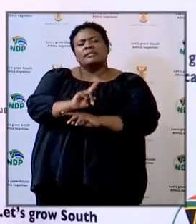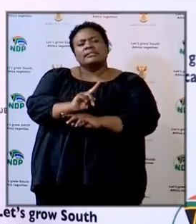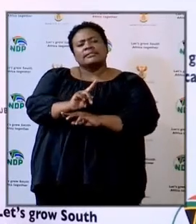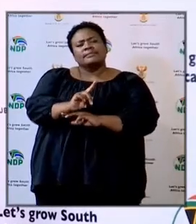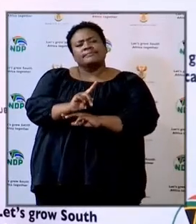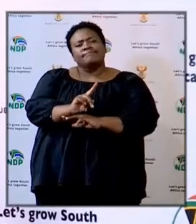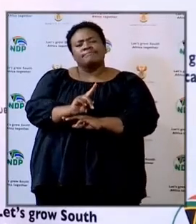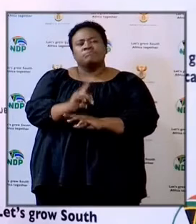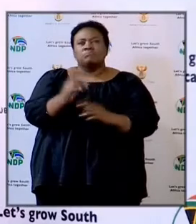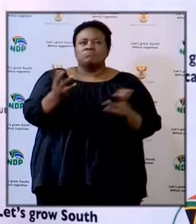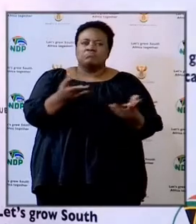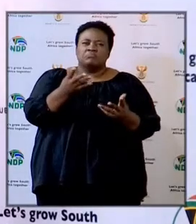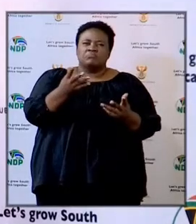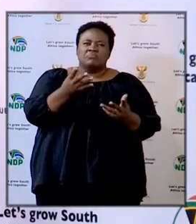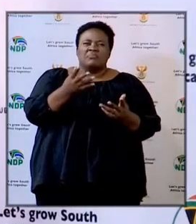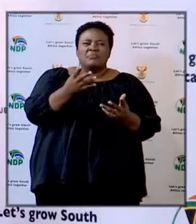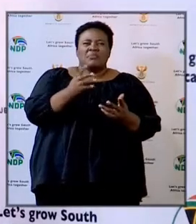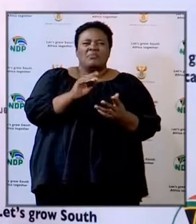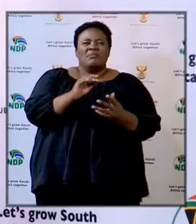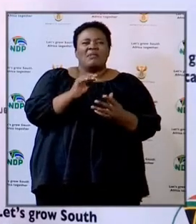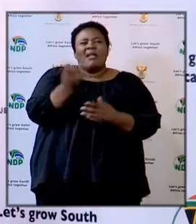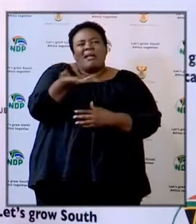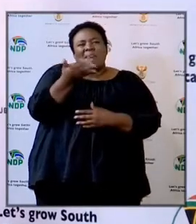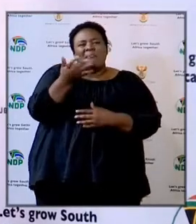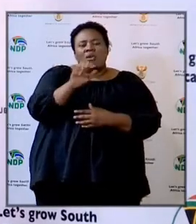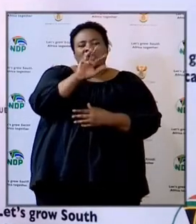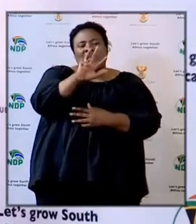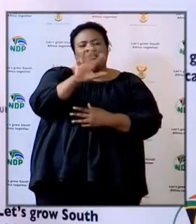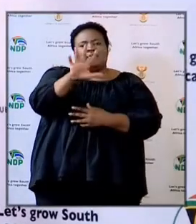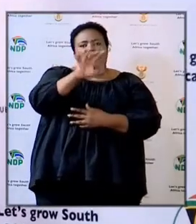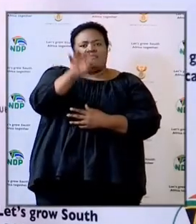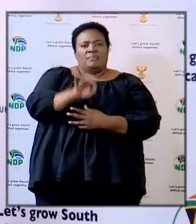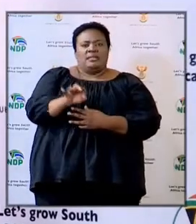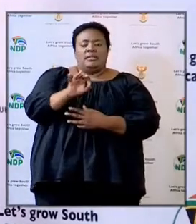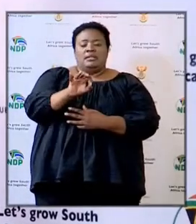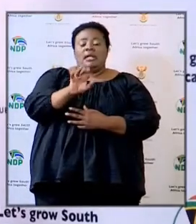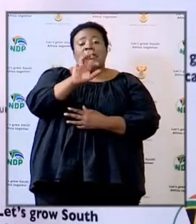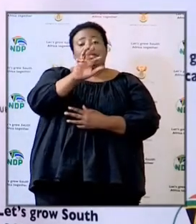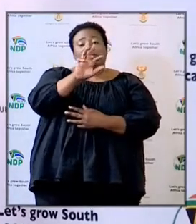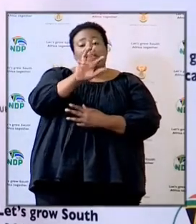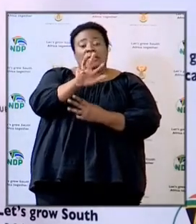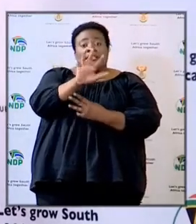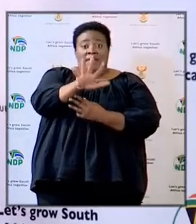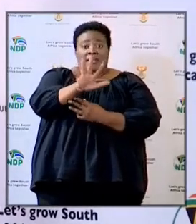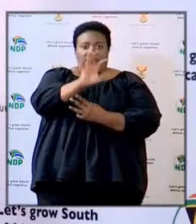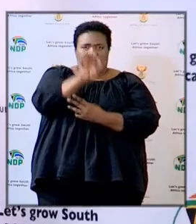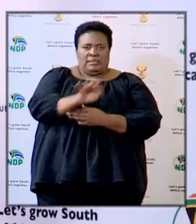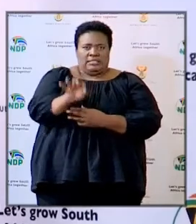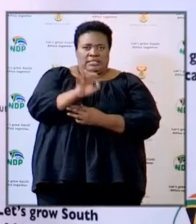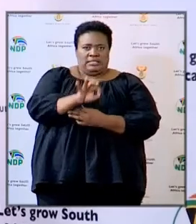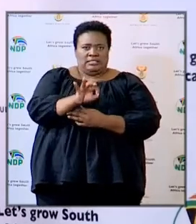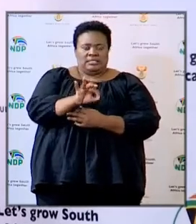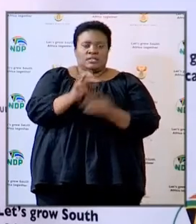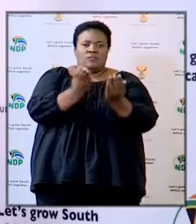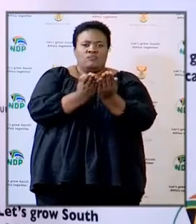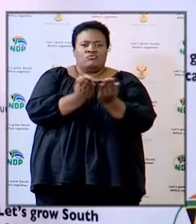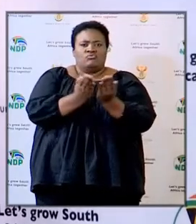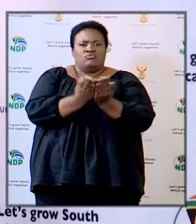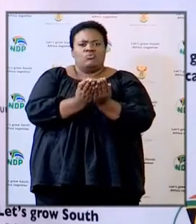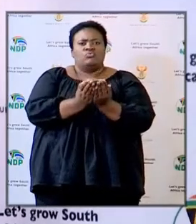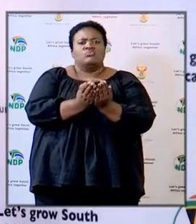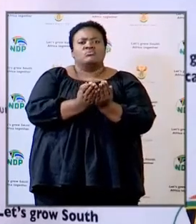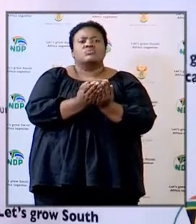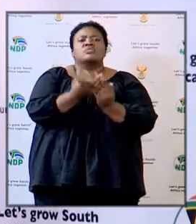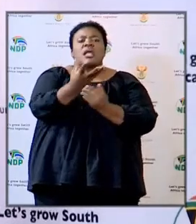that approximately over 95% of the schools have got a sort of source of water